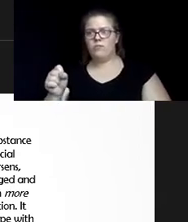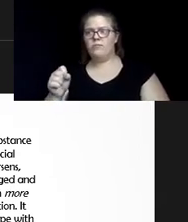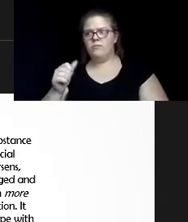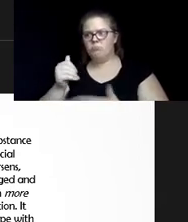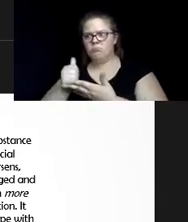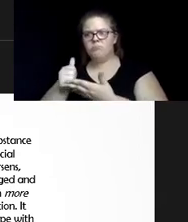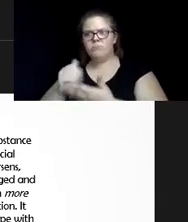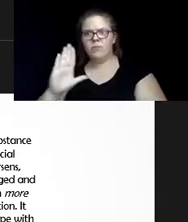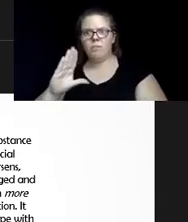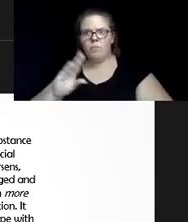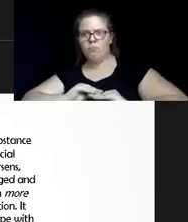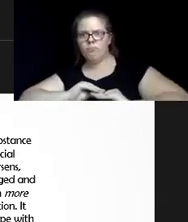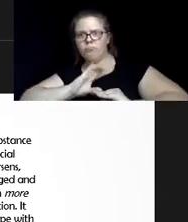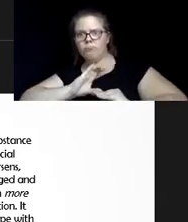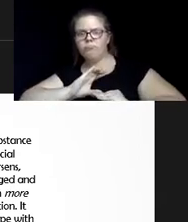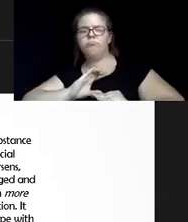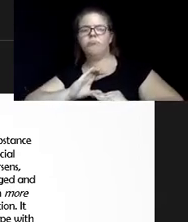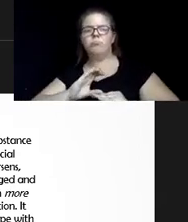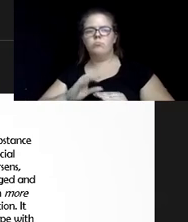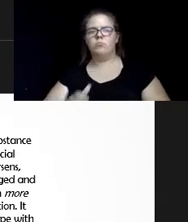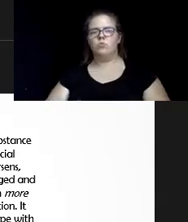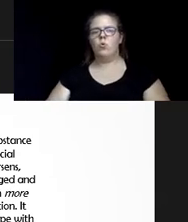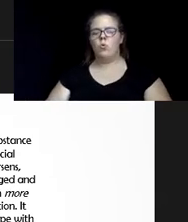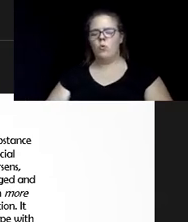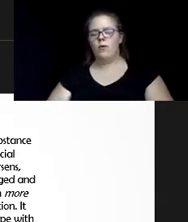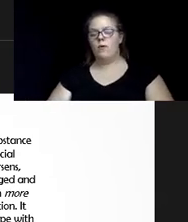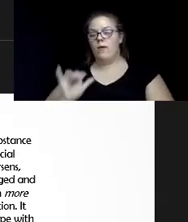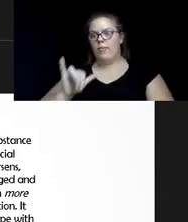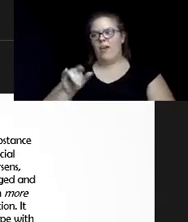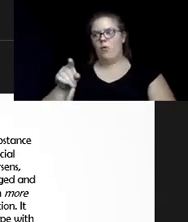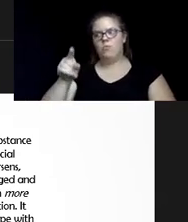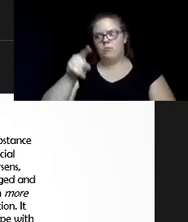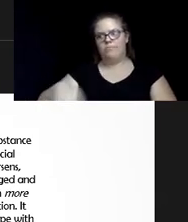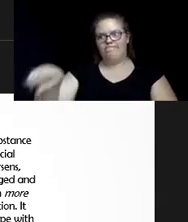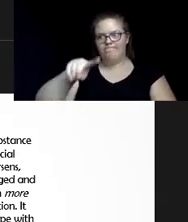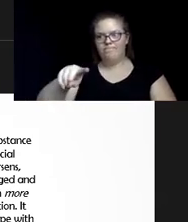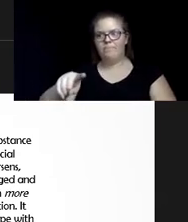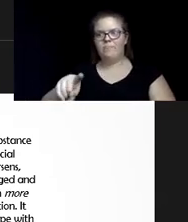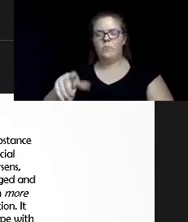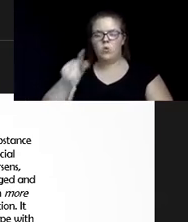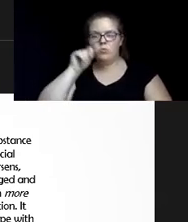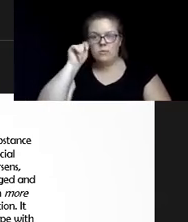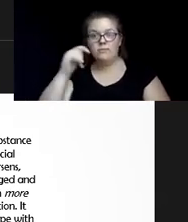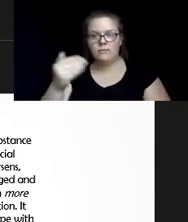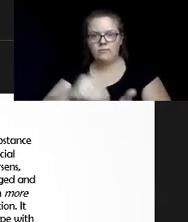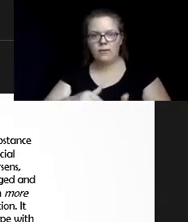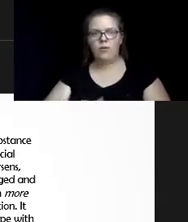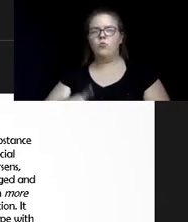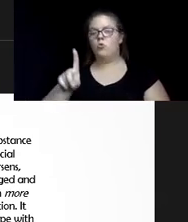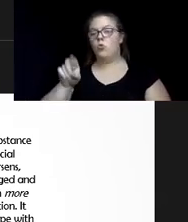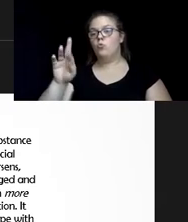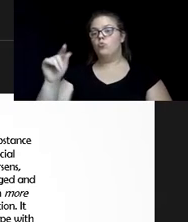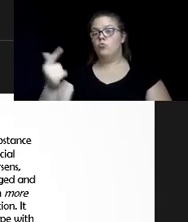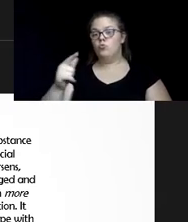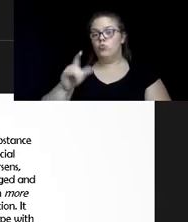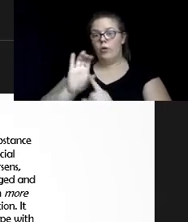last feeling they had of that period of time. That's when they were teenagers. So the drug culture came in when the current baby